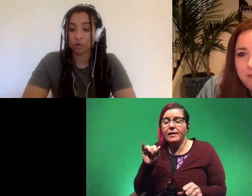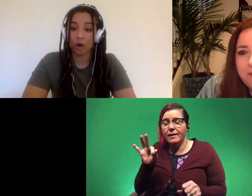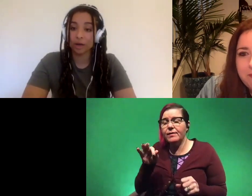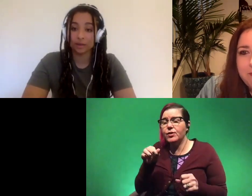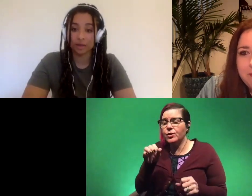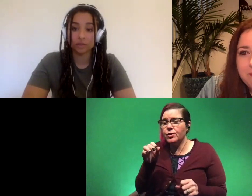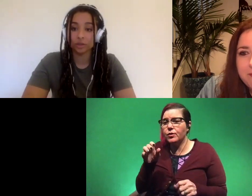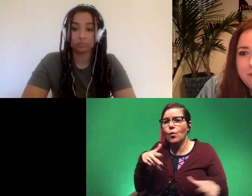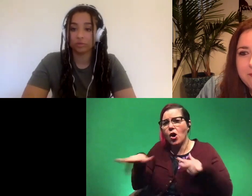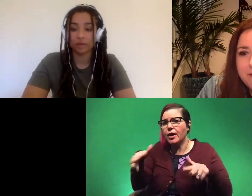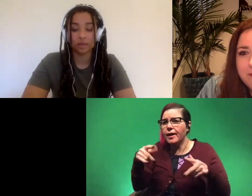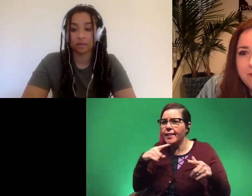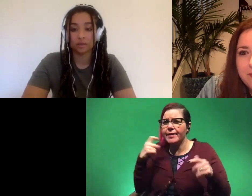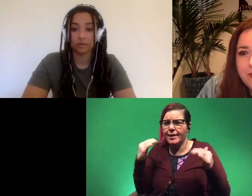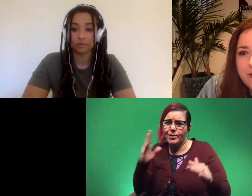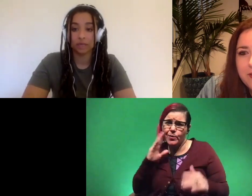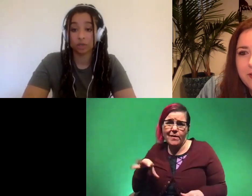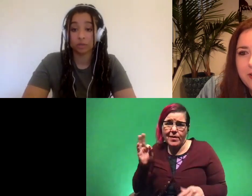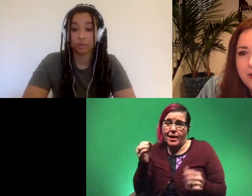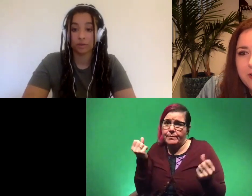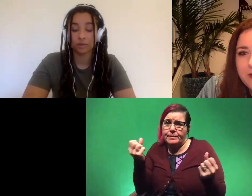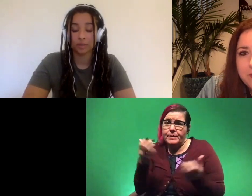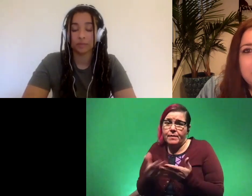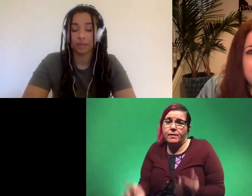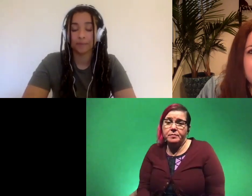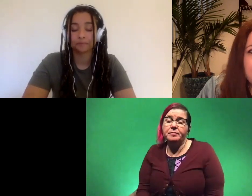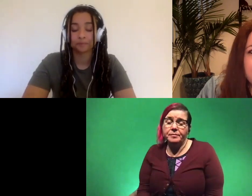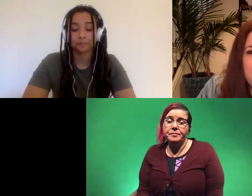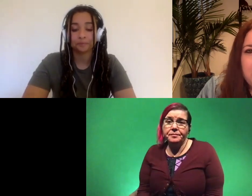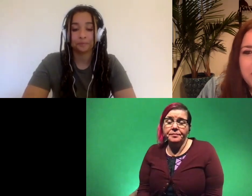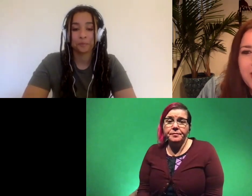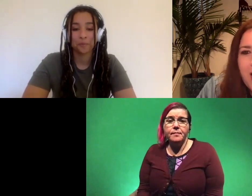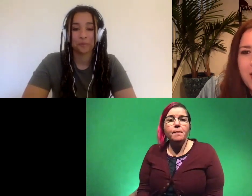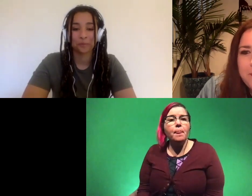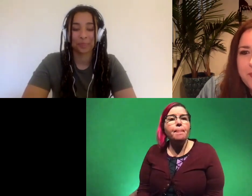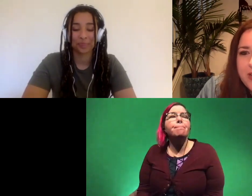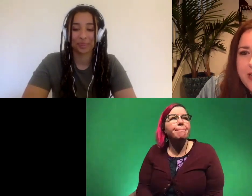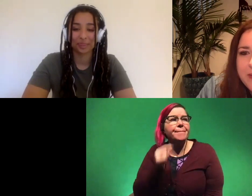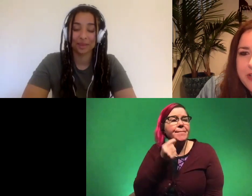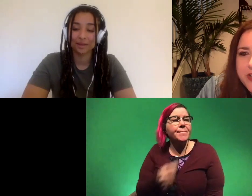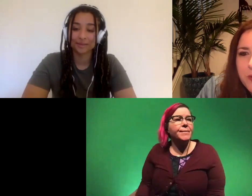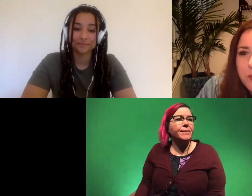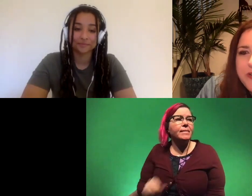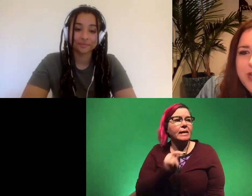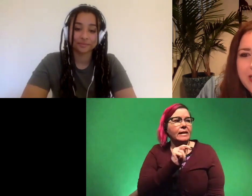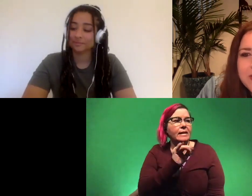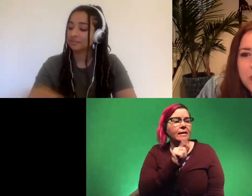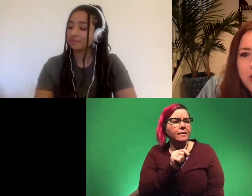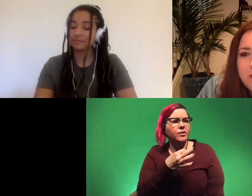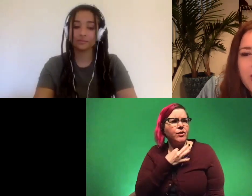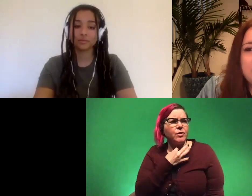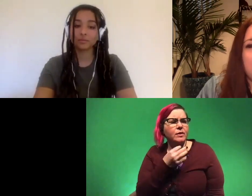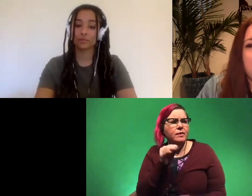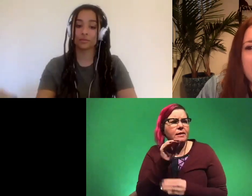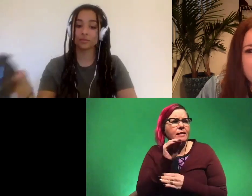if you're just walking in the desert you'll find tons of stuff and you should especially specifically cool um nydia would like to know what do dinosaur